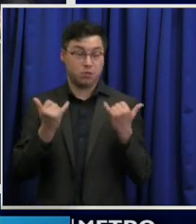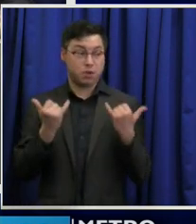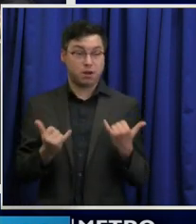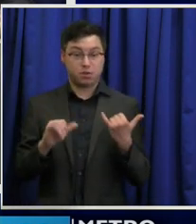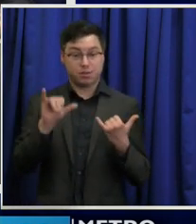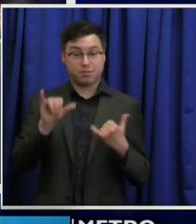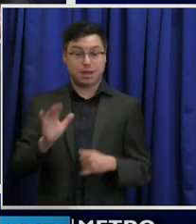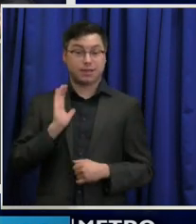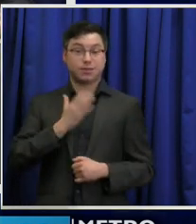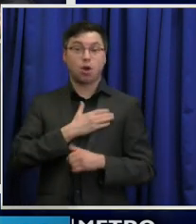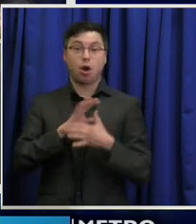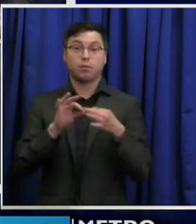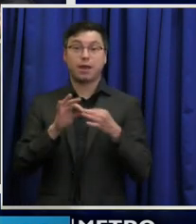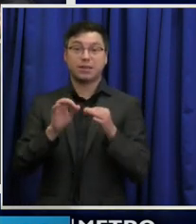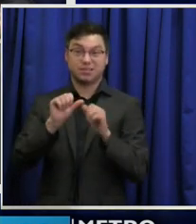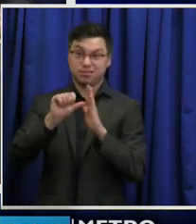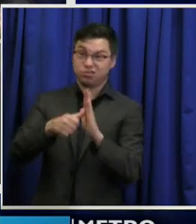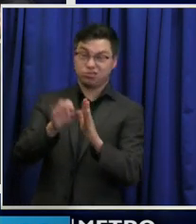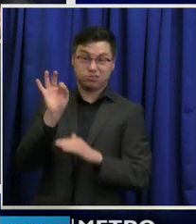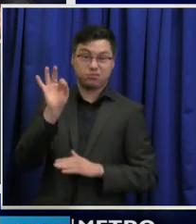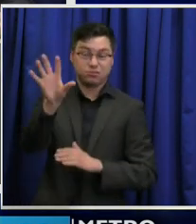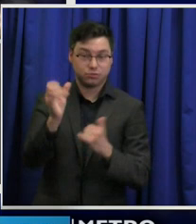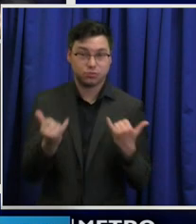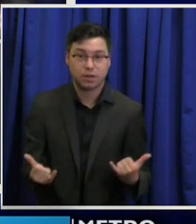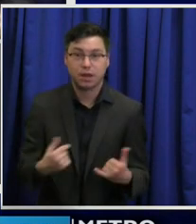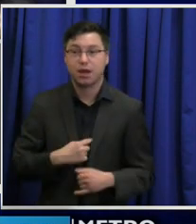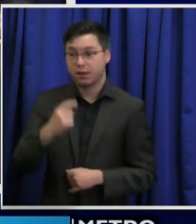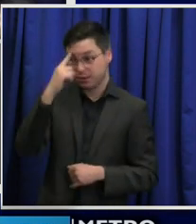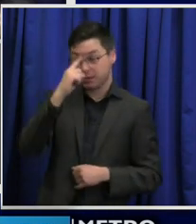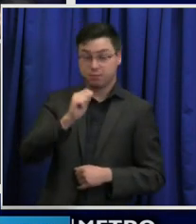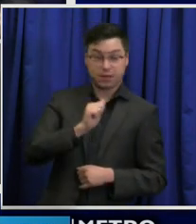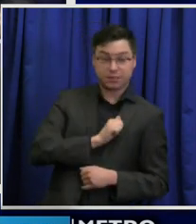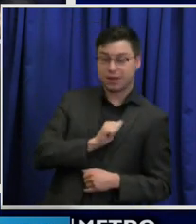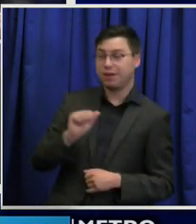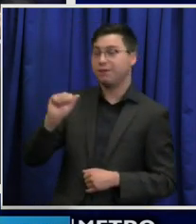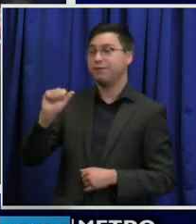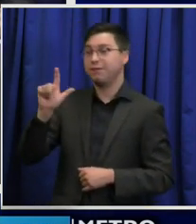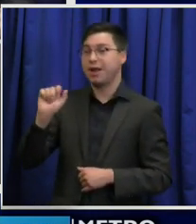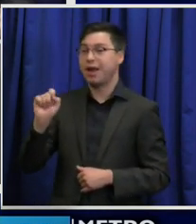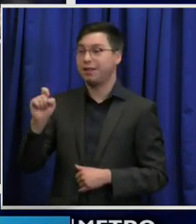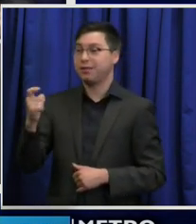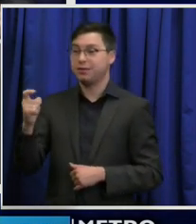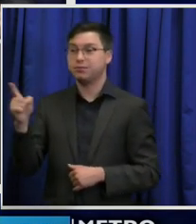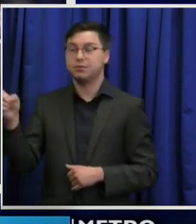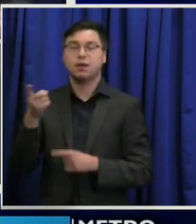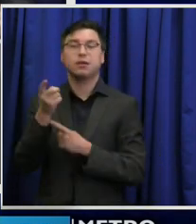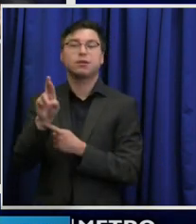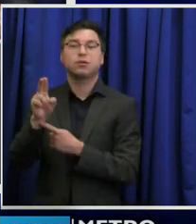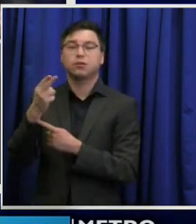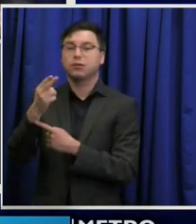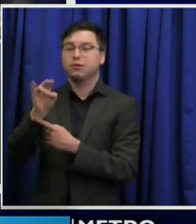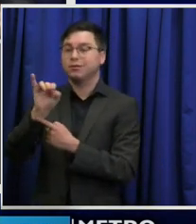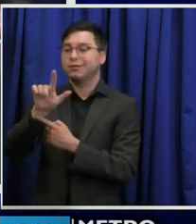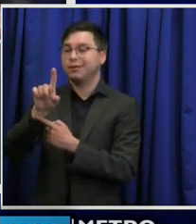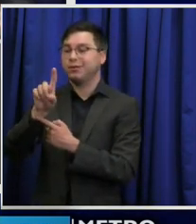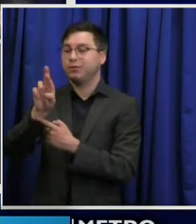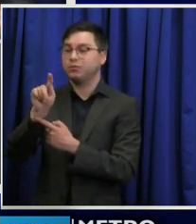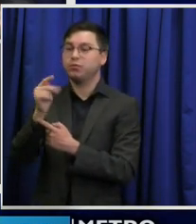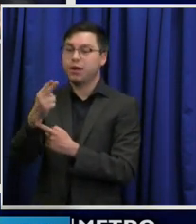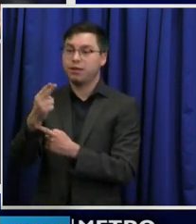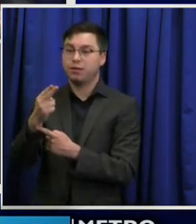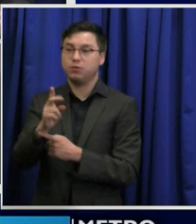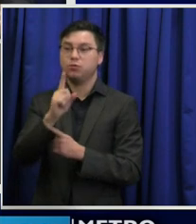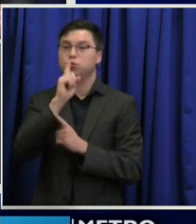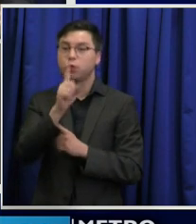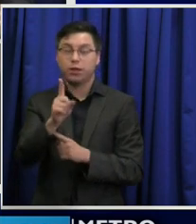message today. I think myself and Alex and, and Dr. Hildreth, that it's, it's within